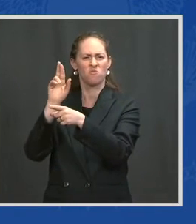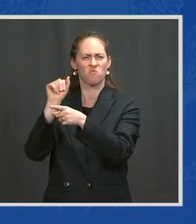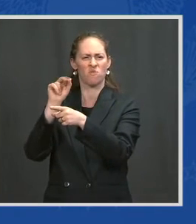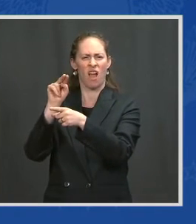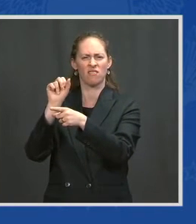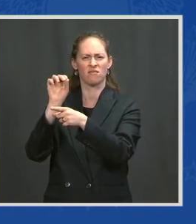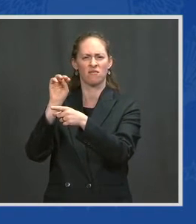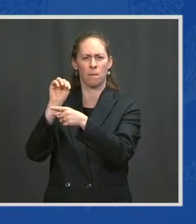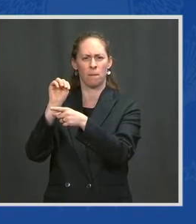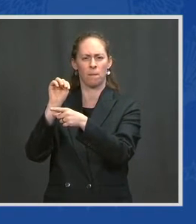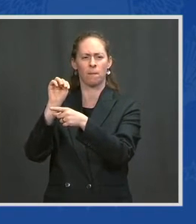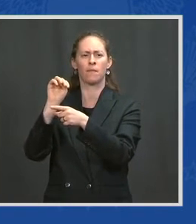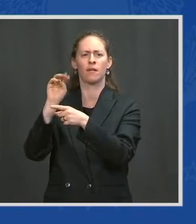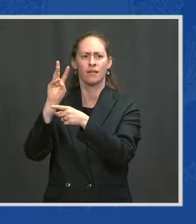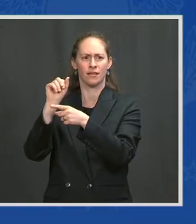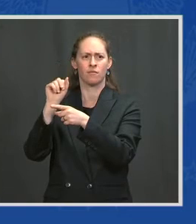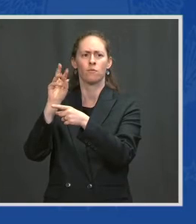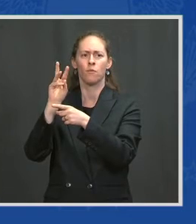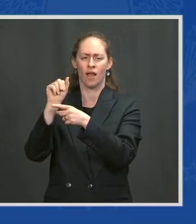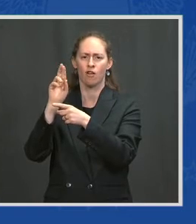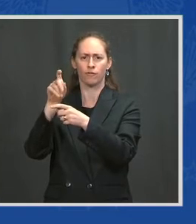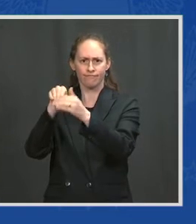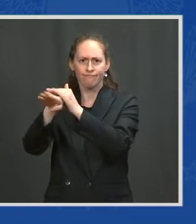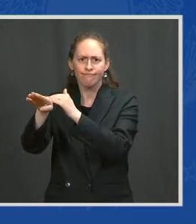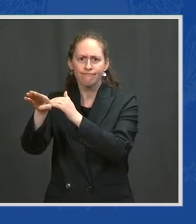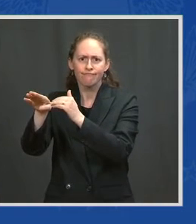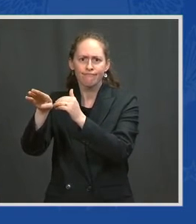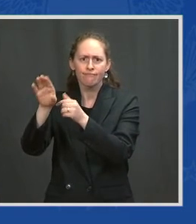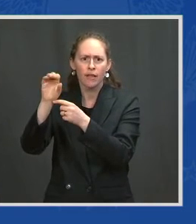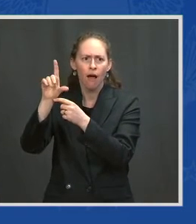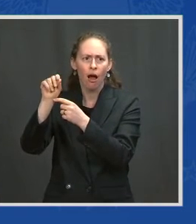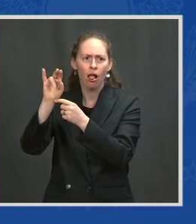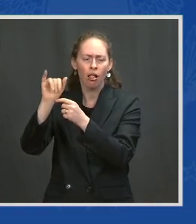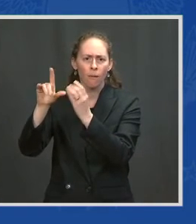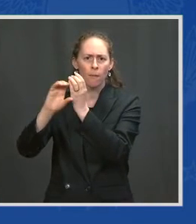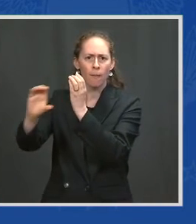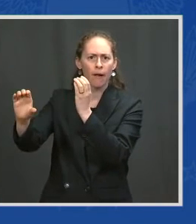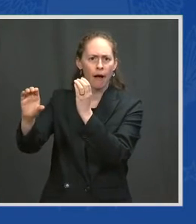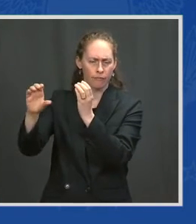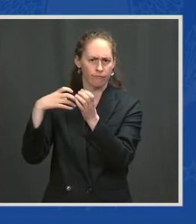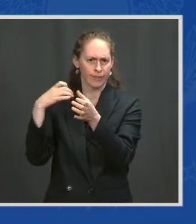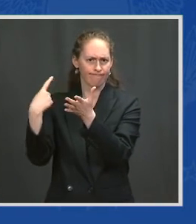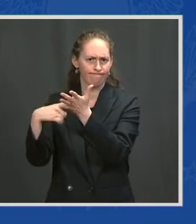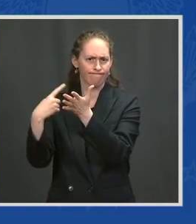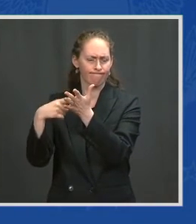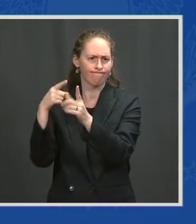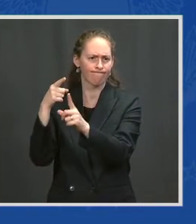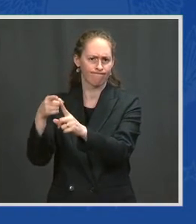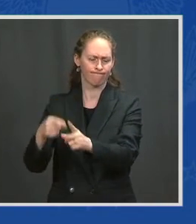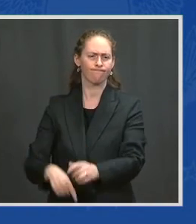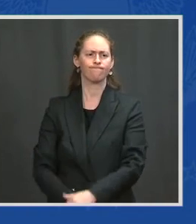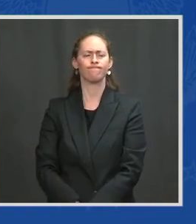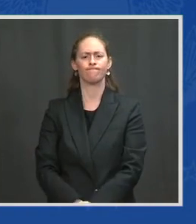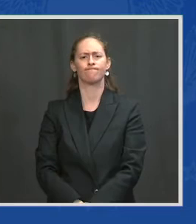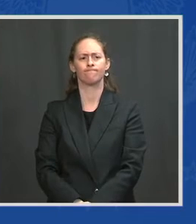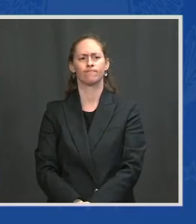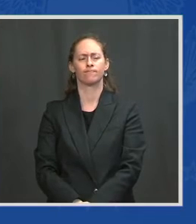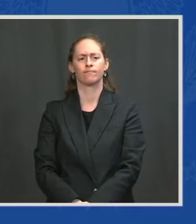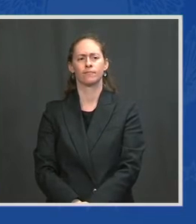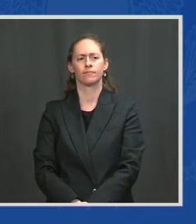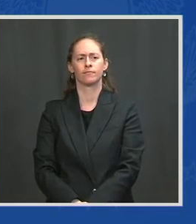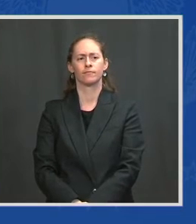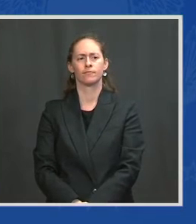This is something that my administration, our administration has been tracking extremely carefully and I have been personally